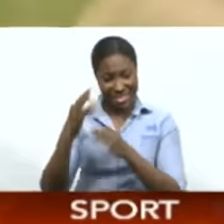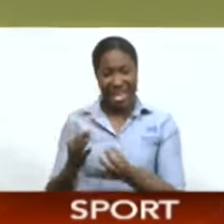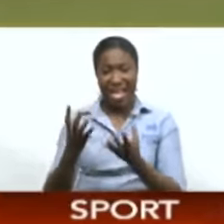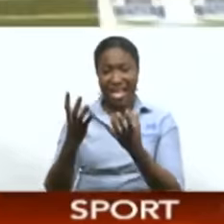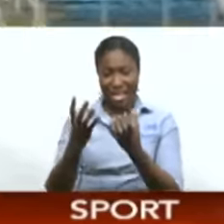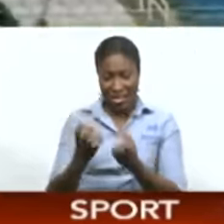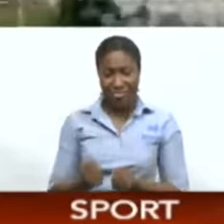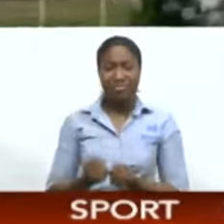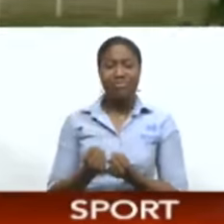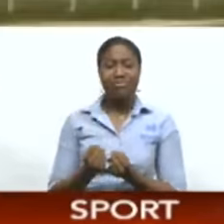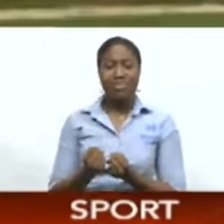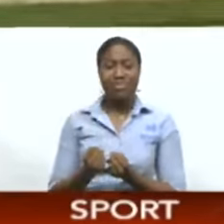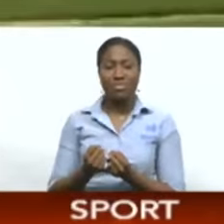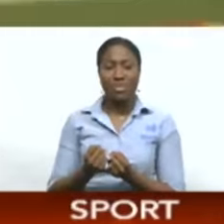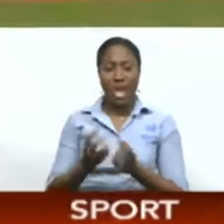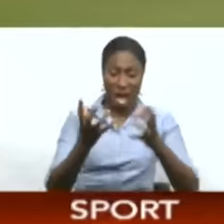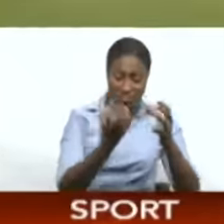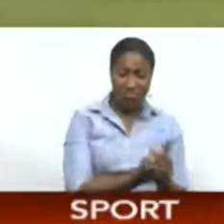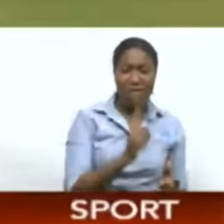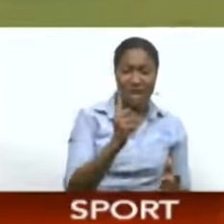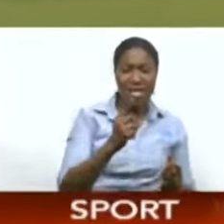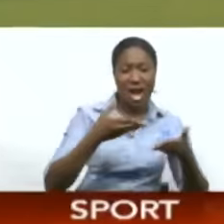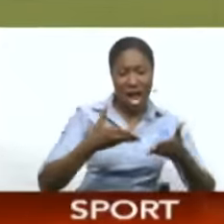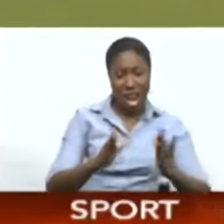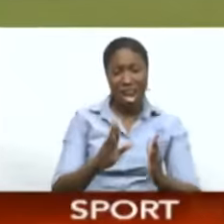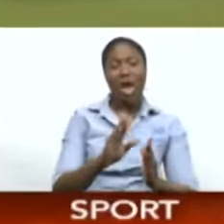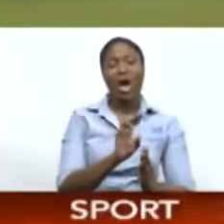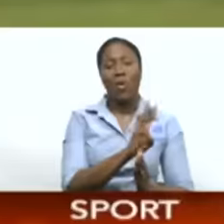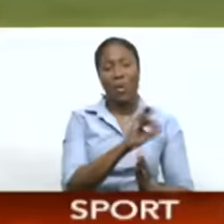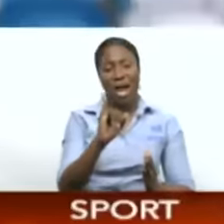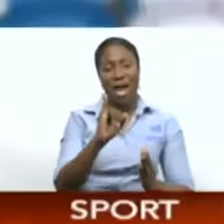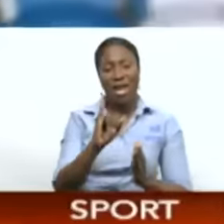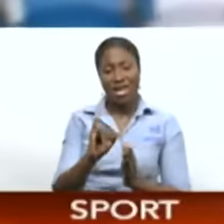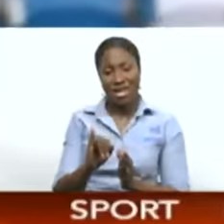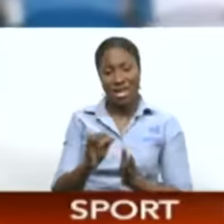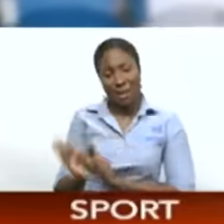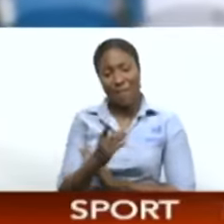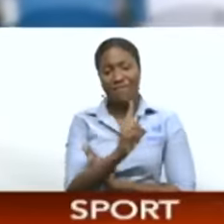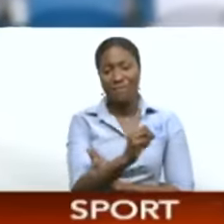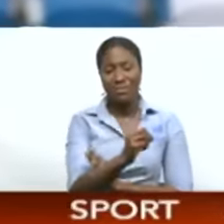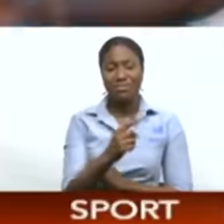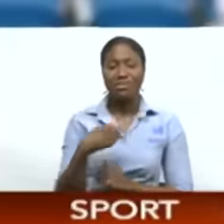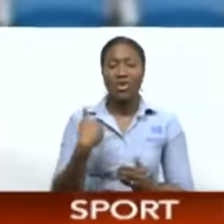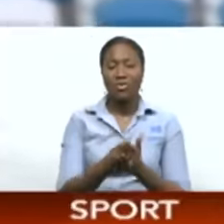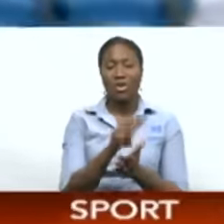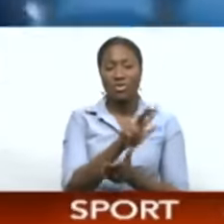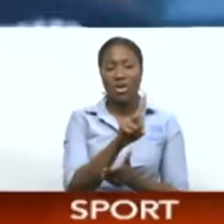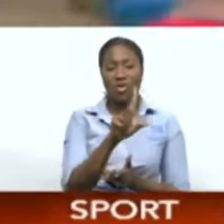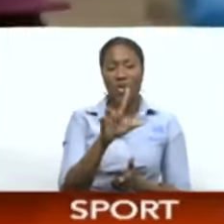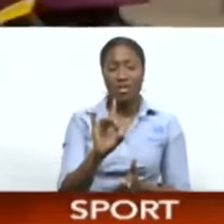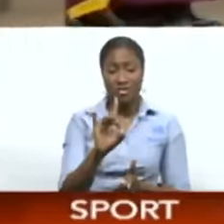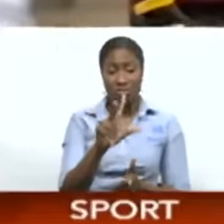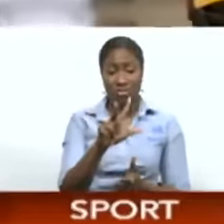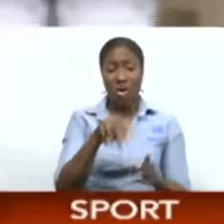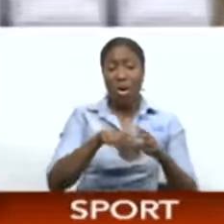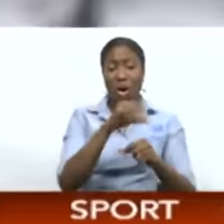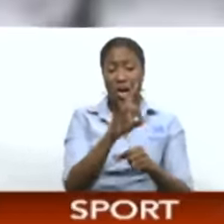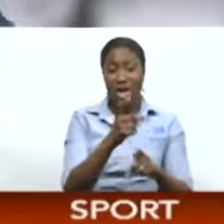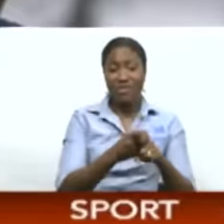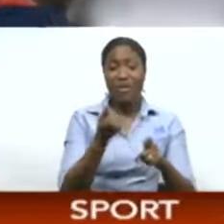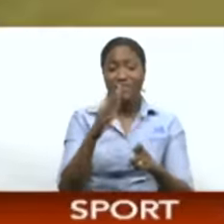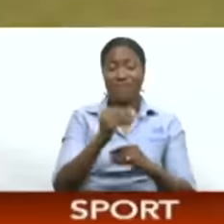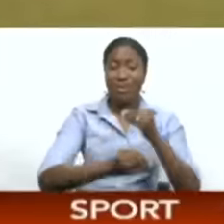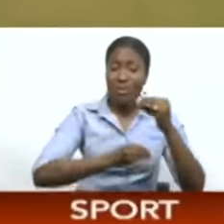West Indies Academy to bat first. The academy would post 318 for eight from 50 overs. TNT's wicketkeeper